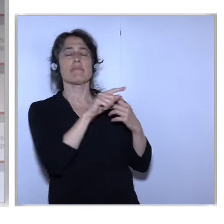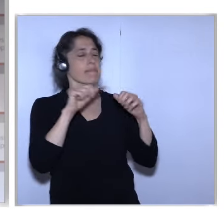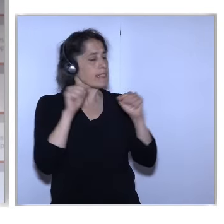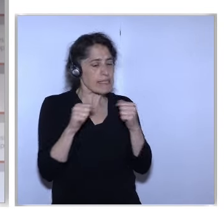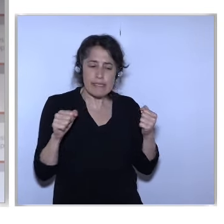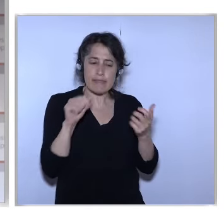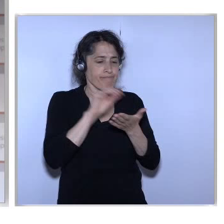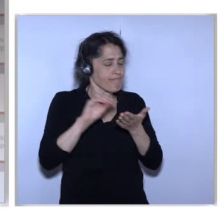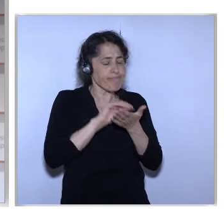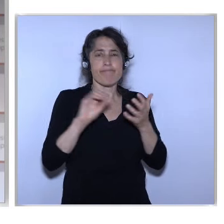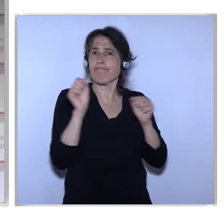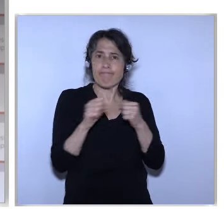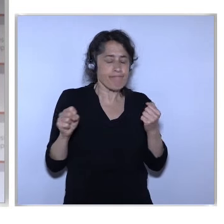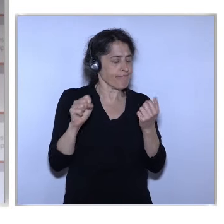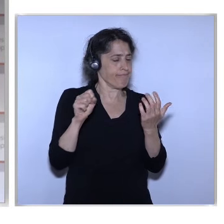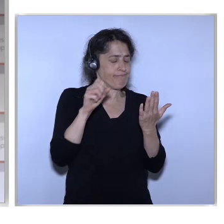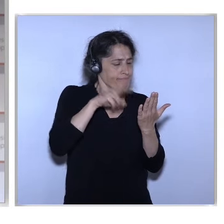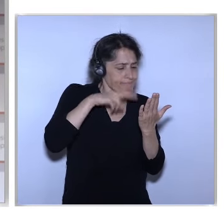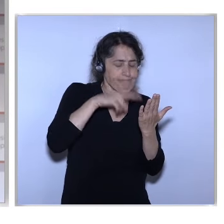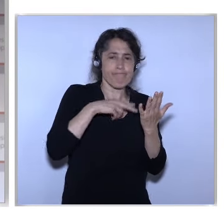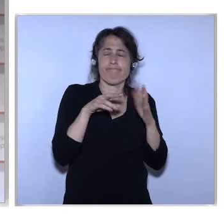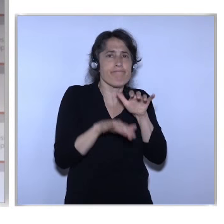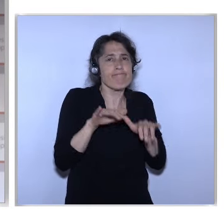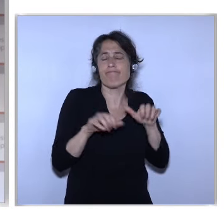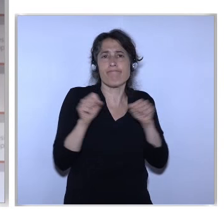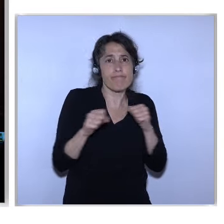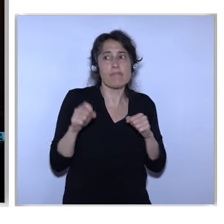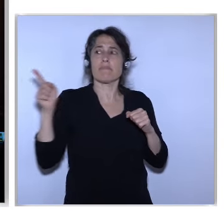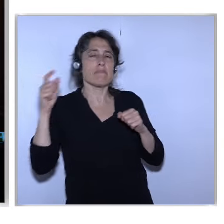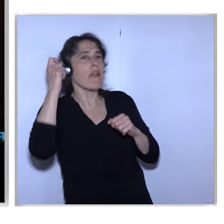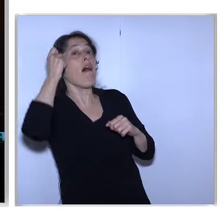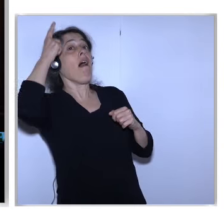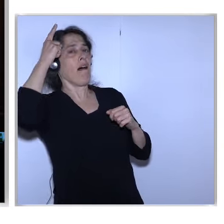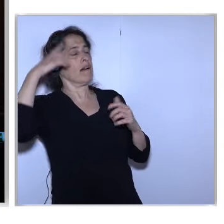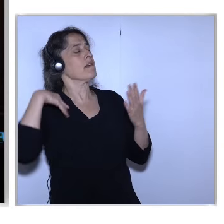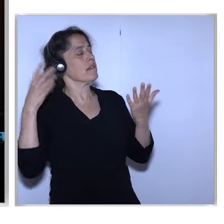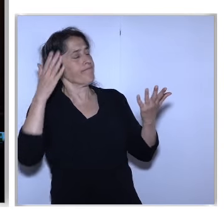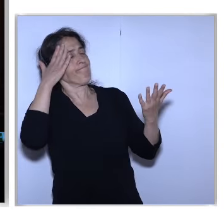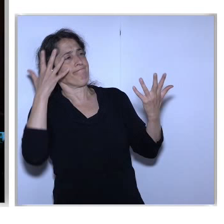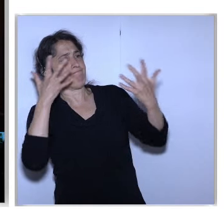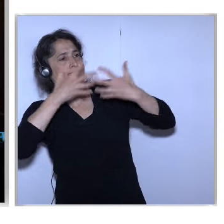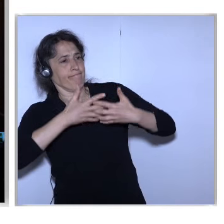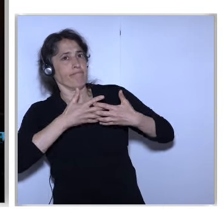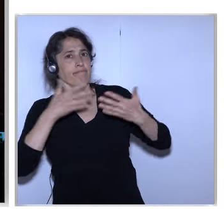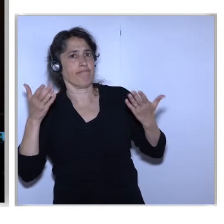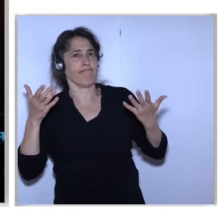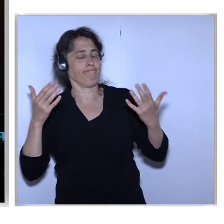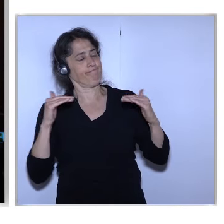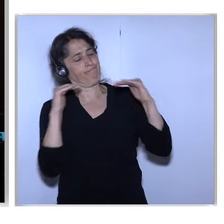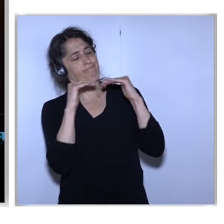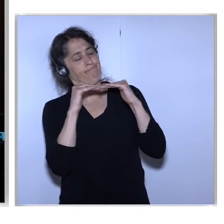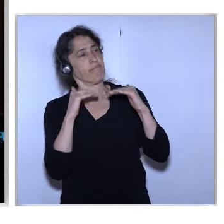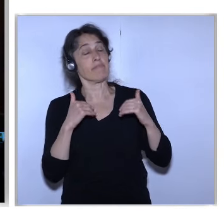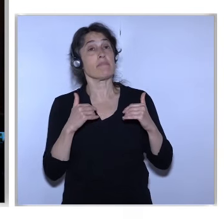Not To Know How To Read And Write Very Important Point Can We Have The Lights Up Just In Case There Were Some